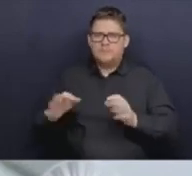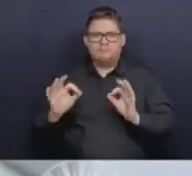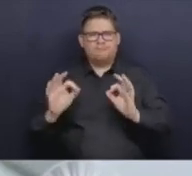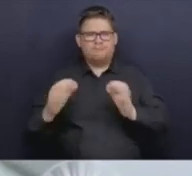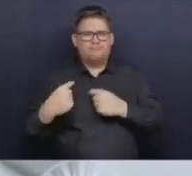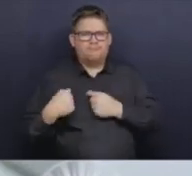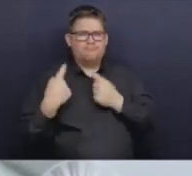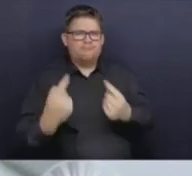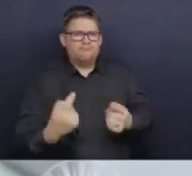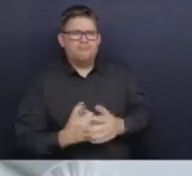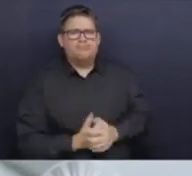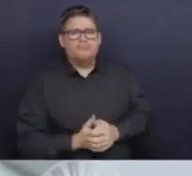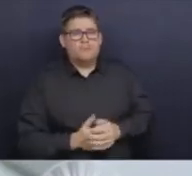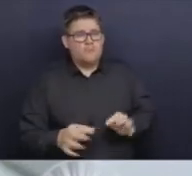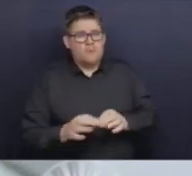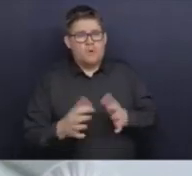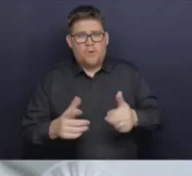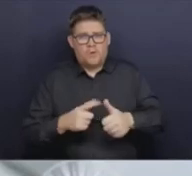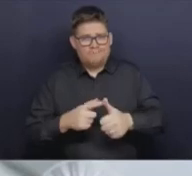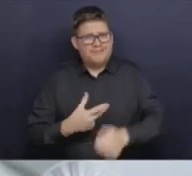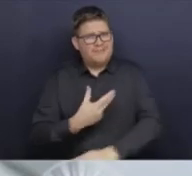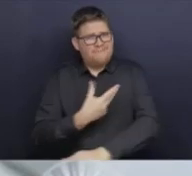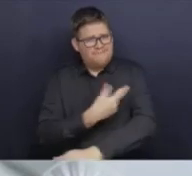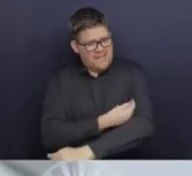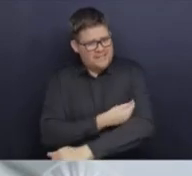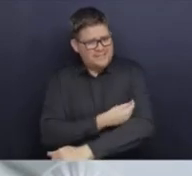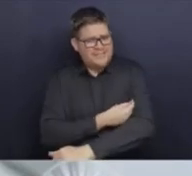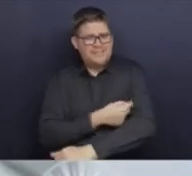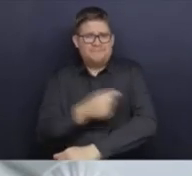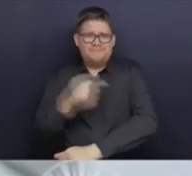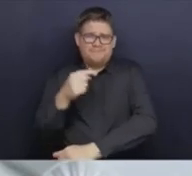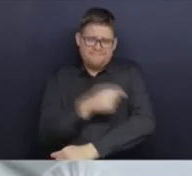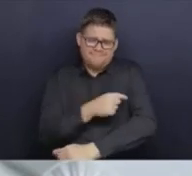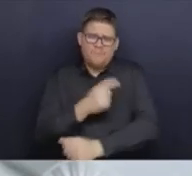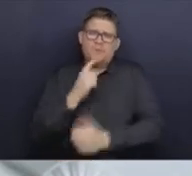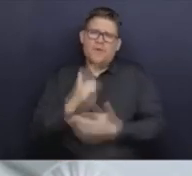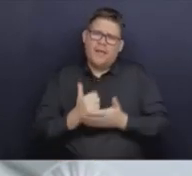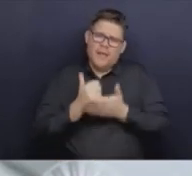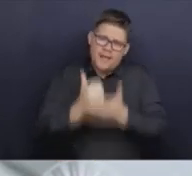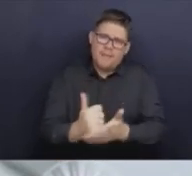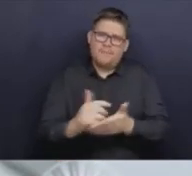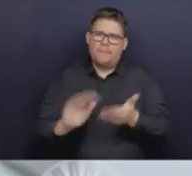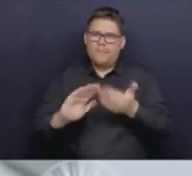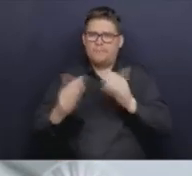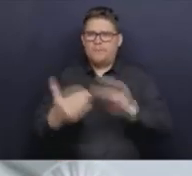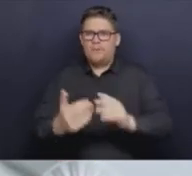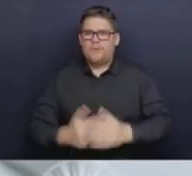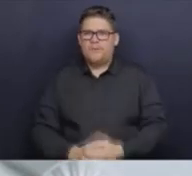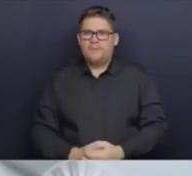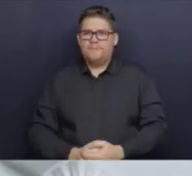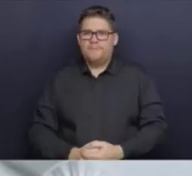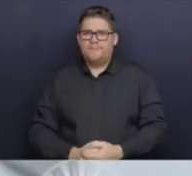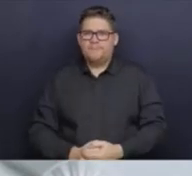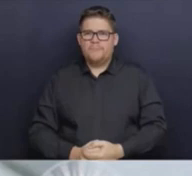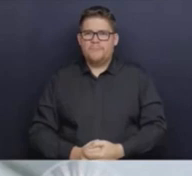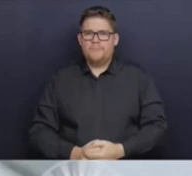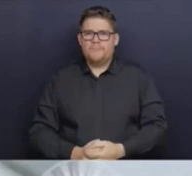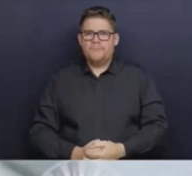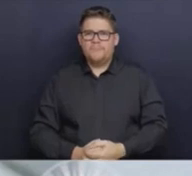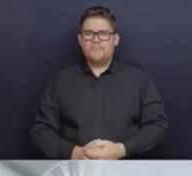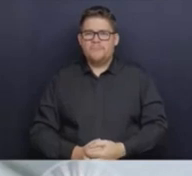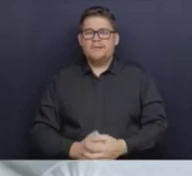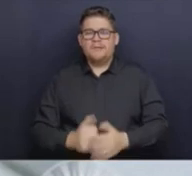vaccinated, to get that protection. That gives that level of buffer the best that we can do. And then to each of us take our own